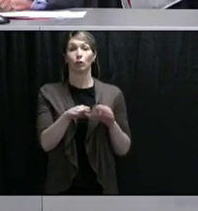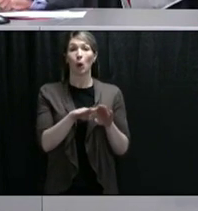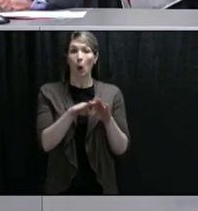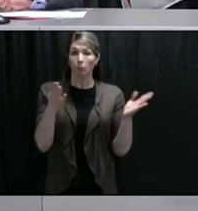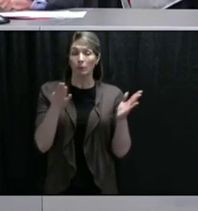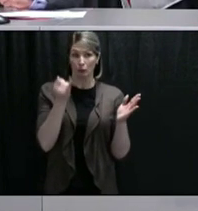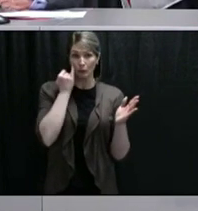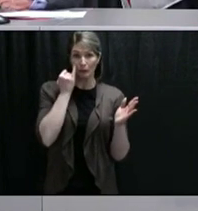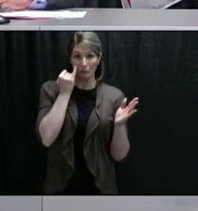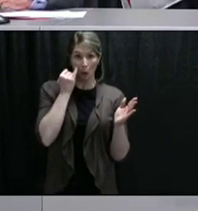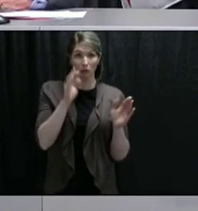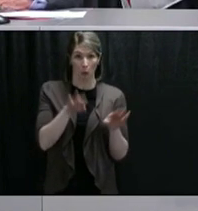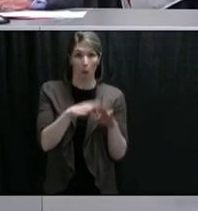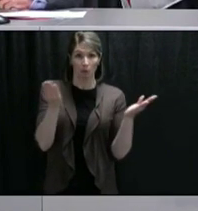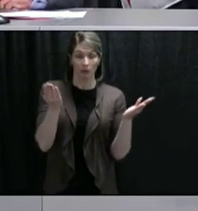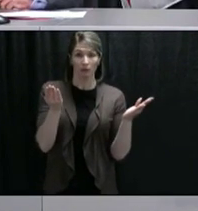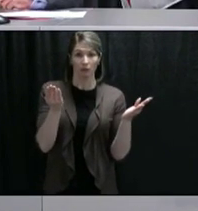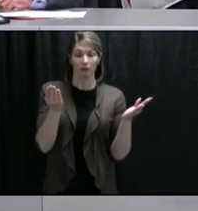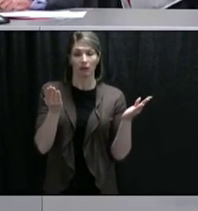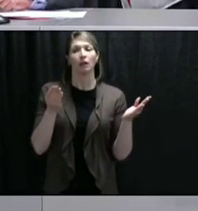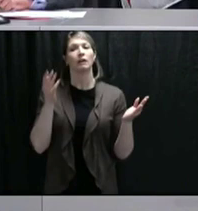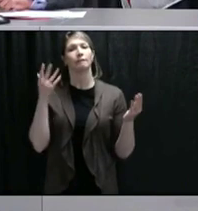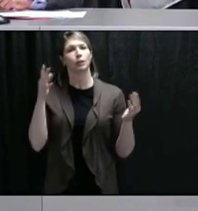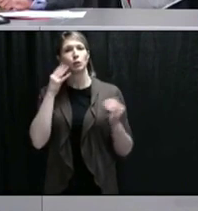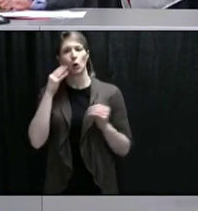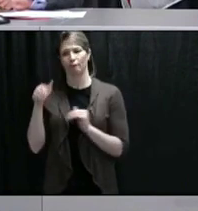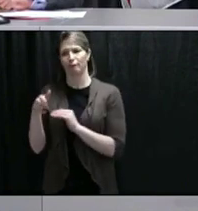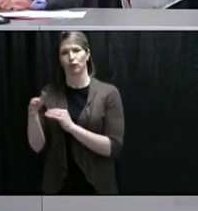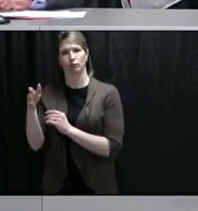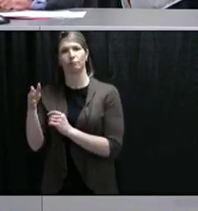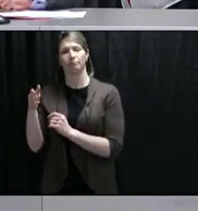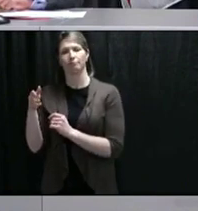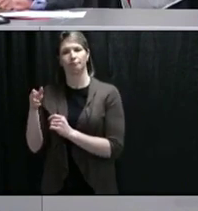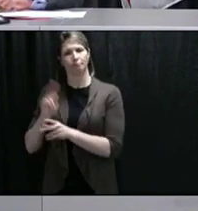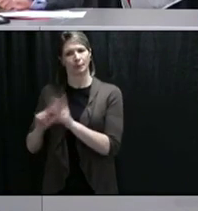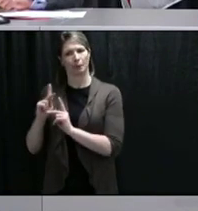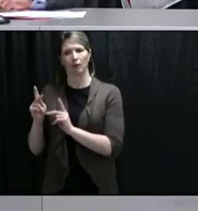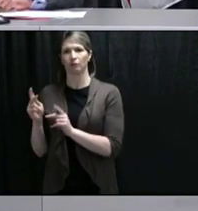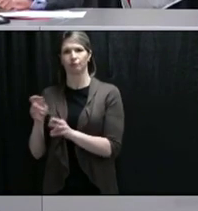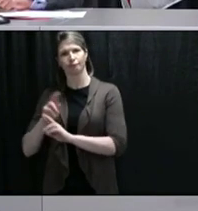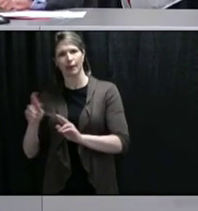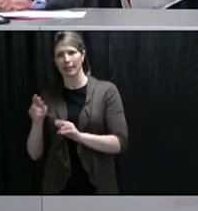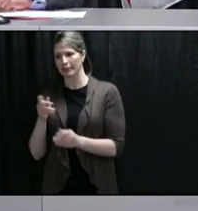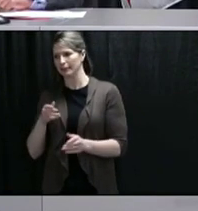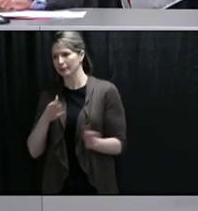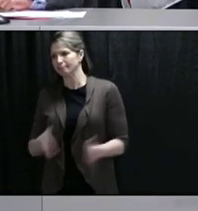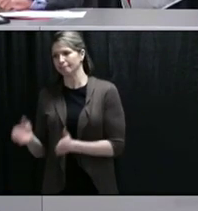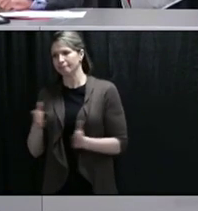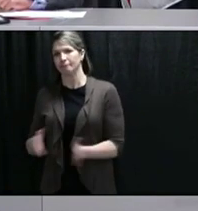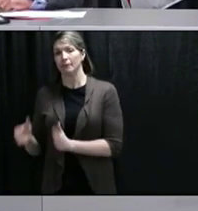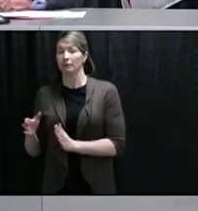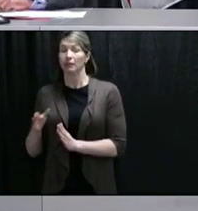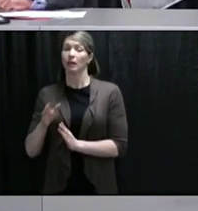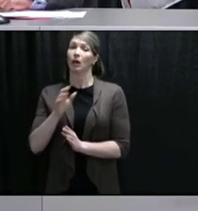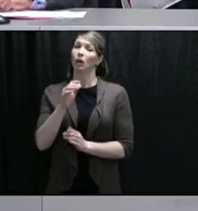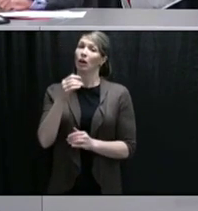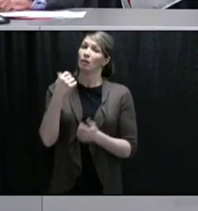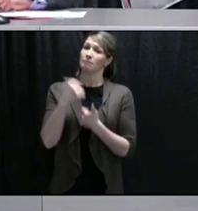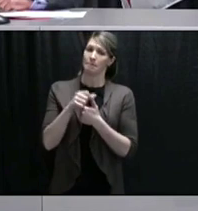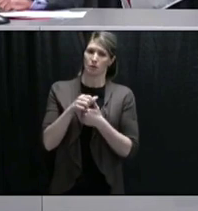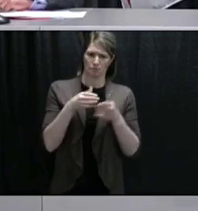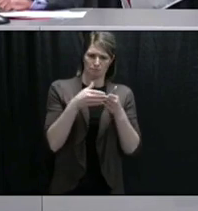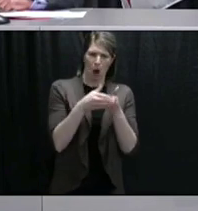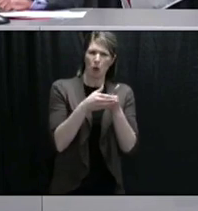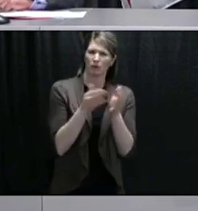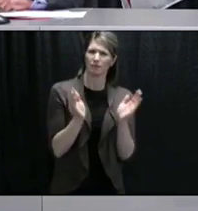for fish plant workers. There's also the unique situation of people on, you know, small fishing vessels that will be working in close quarters. Are